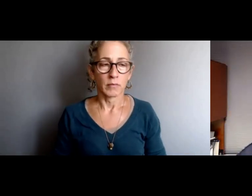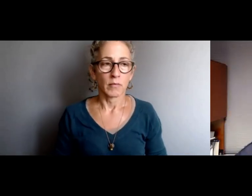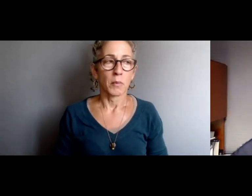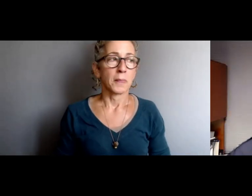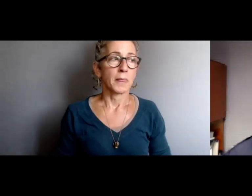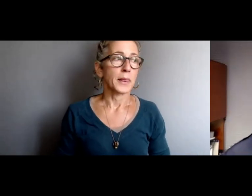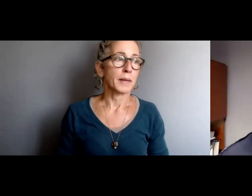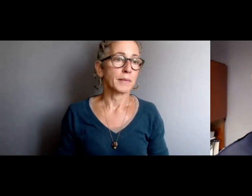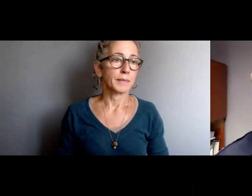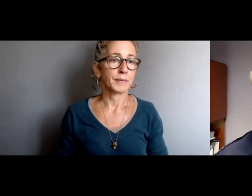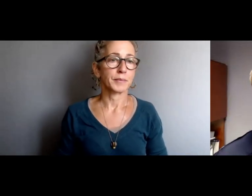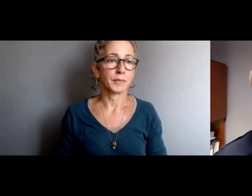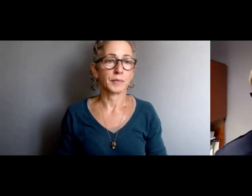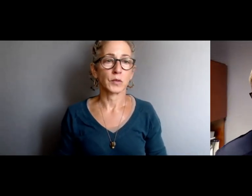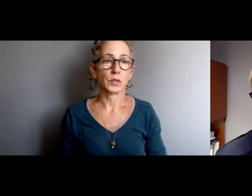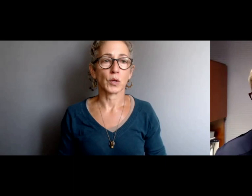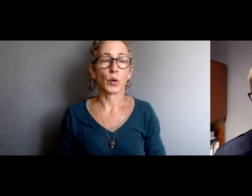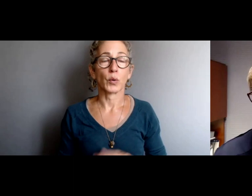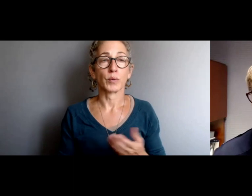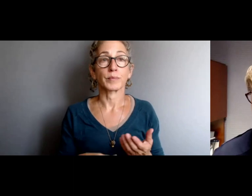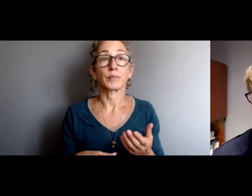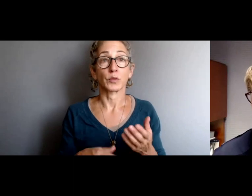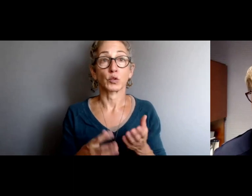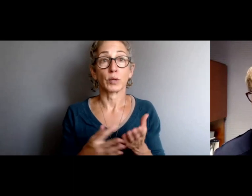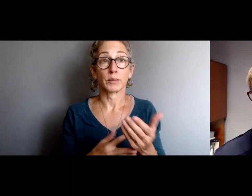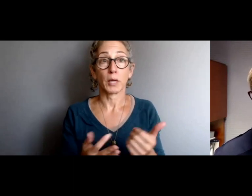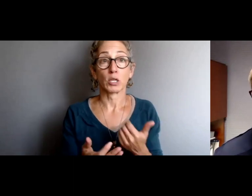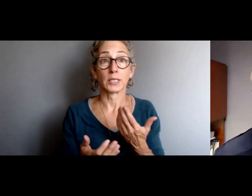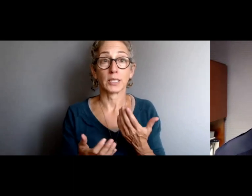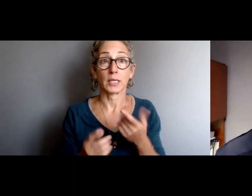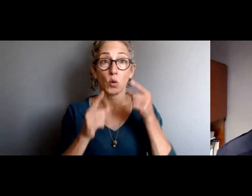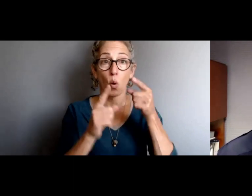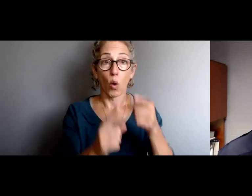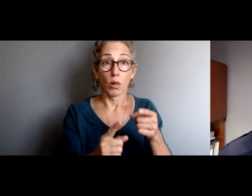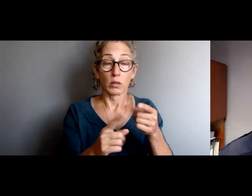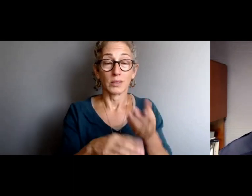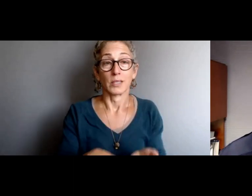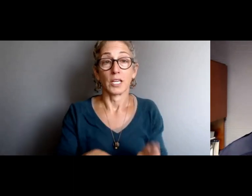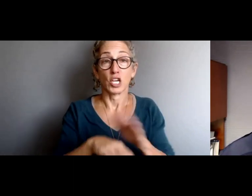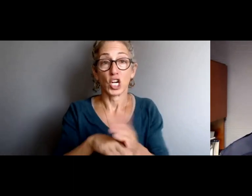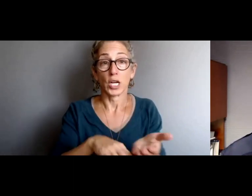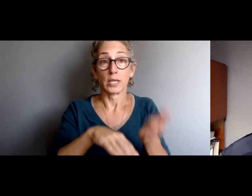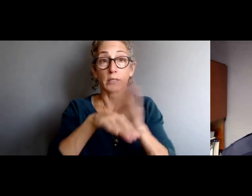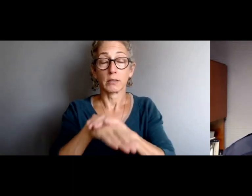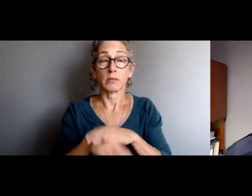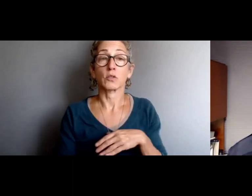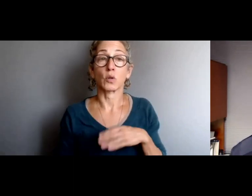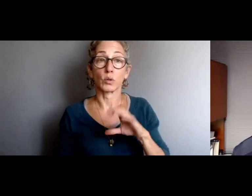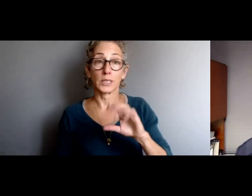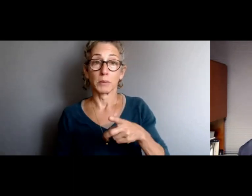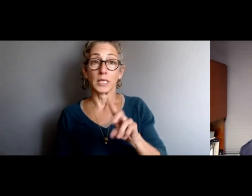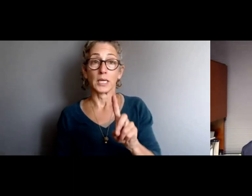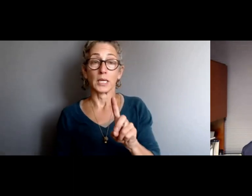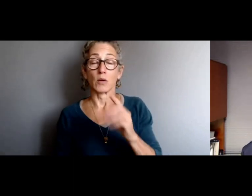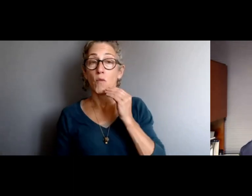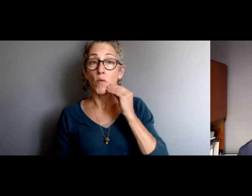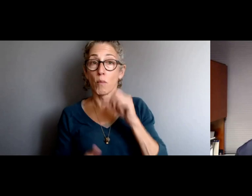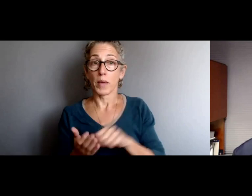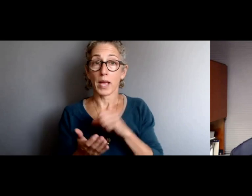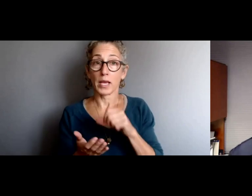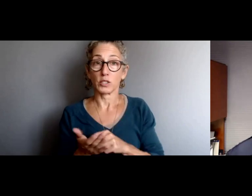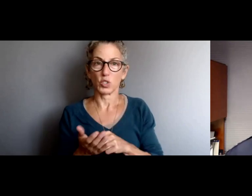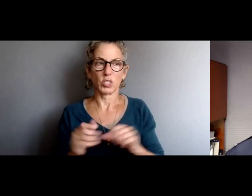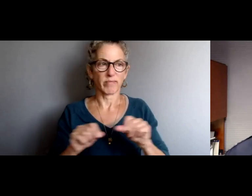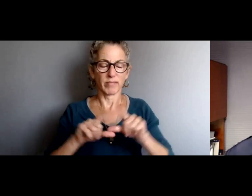some of our increased transparency efforts that I'm happy to tell you about is that on the CPD homepage, there's a series of